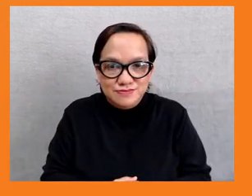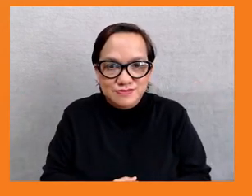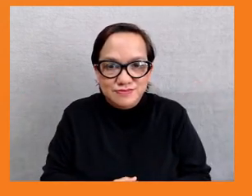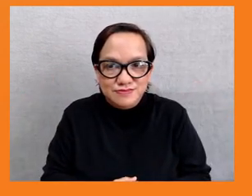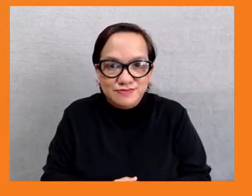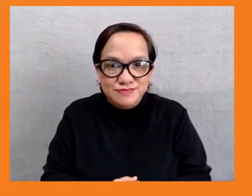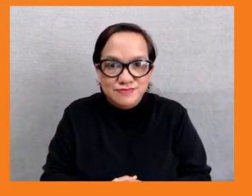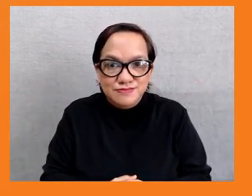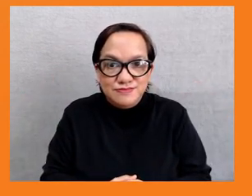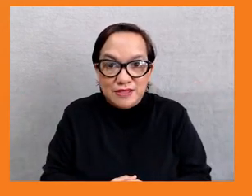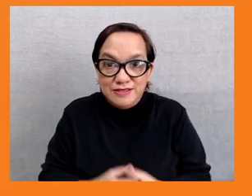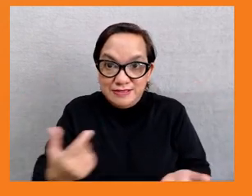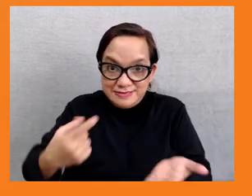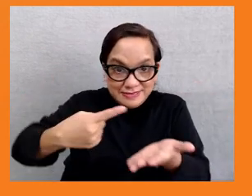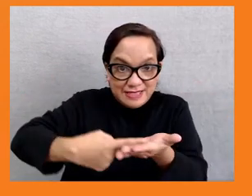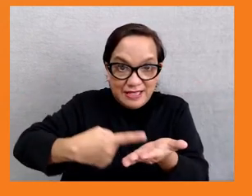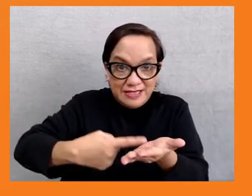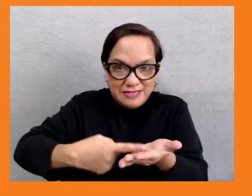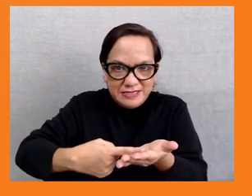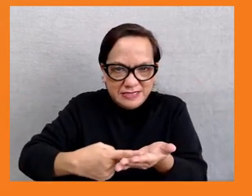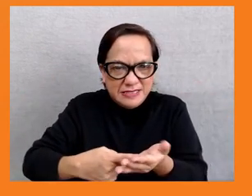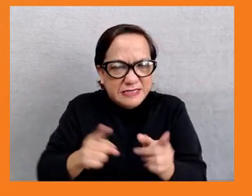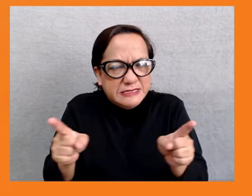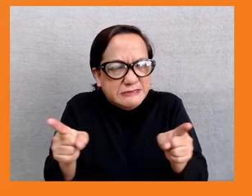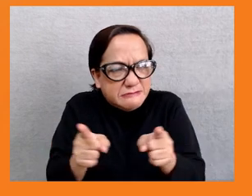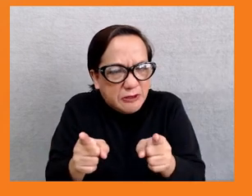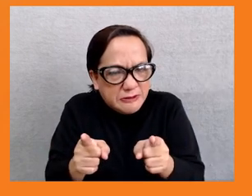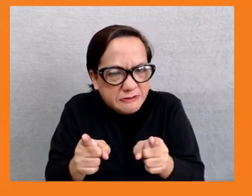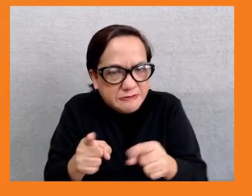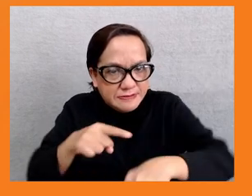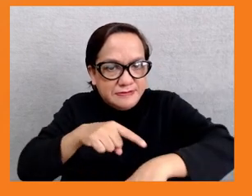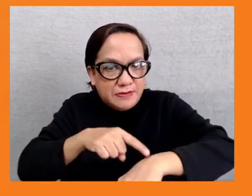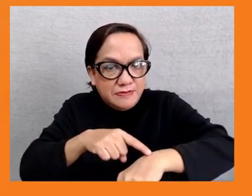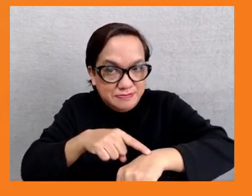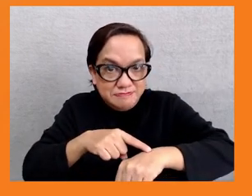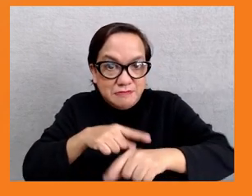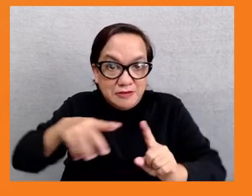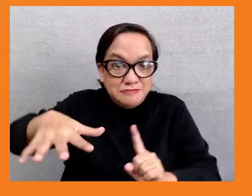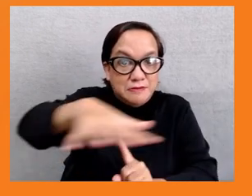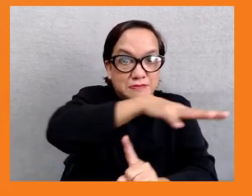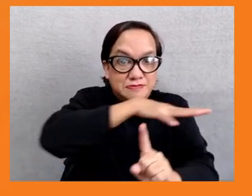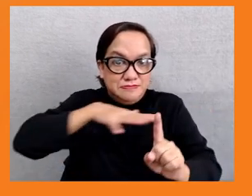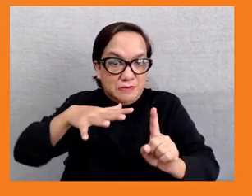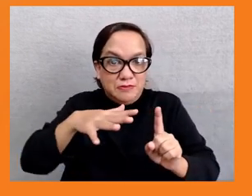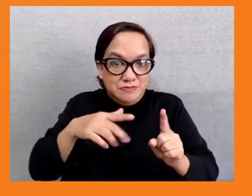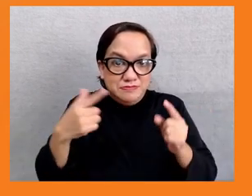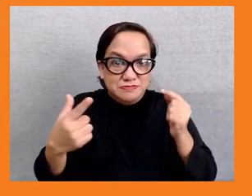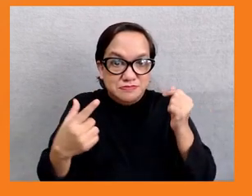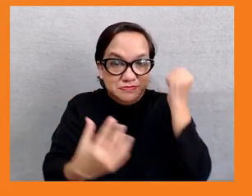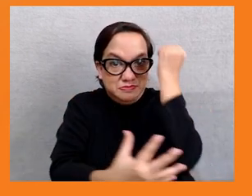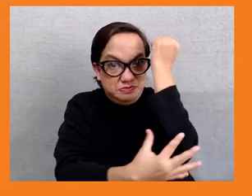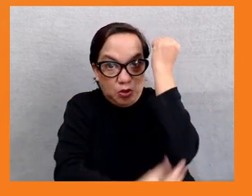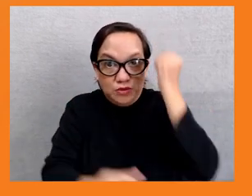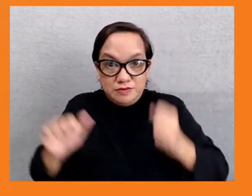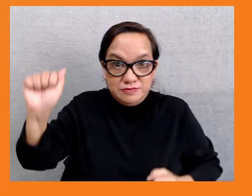very briefly about the nature of the inequality crisis in Asia. First, looking at income inequality, over the past two decades,